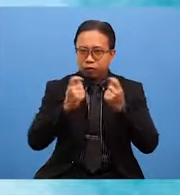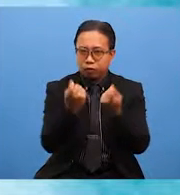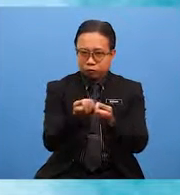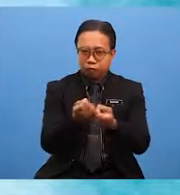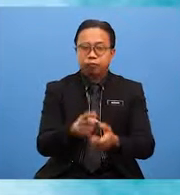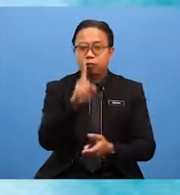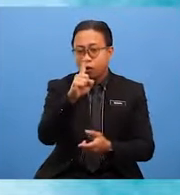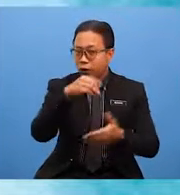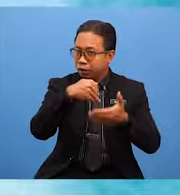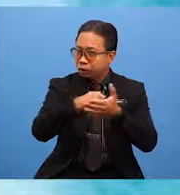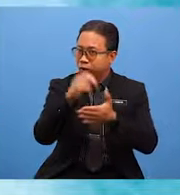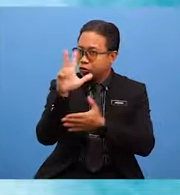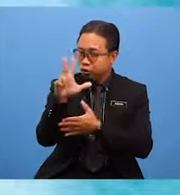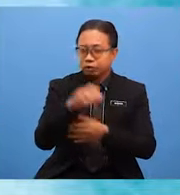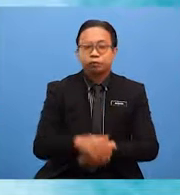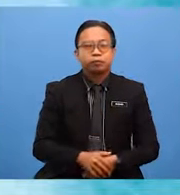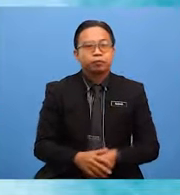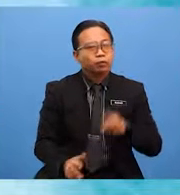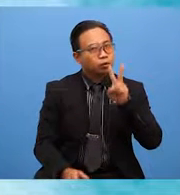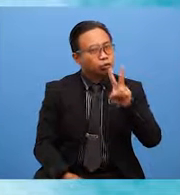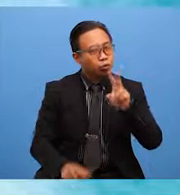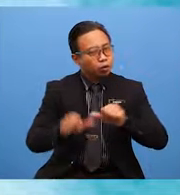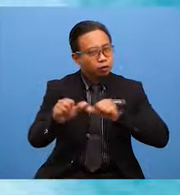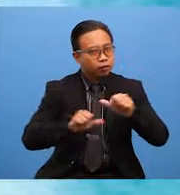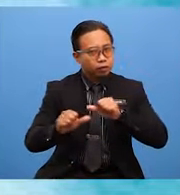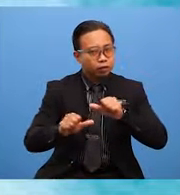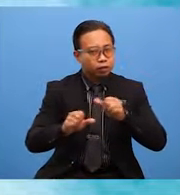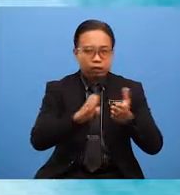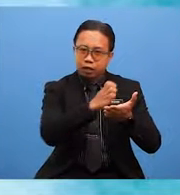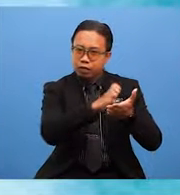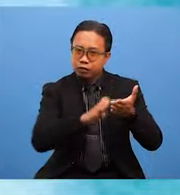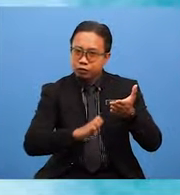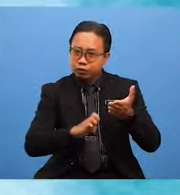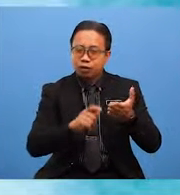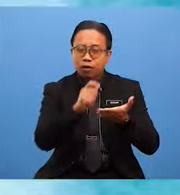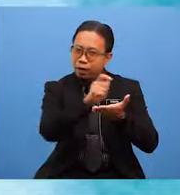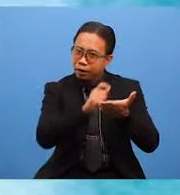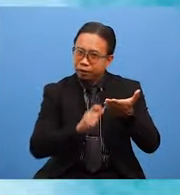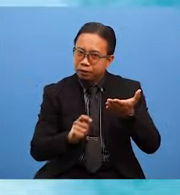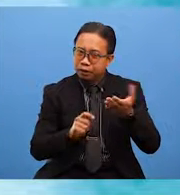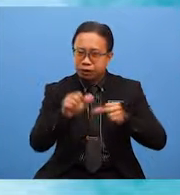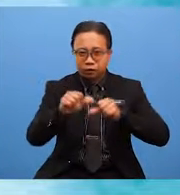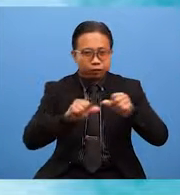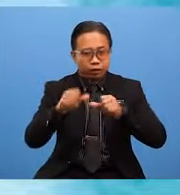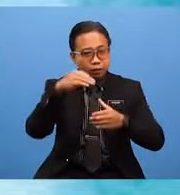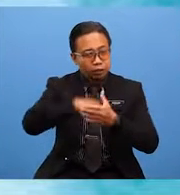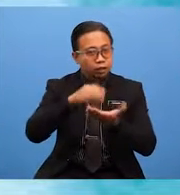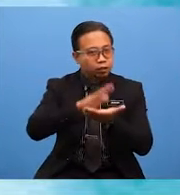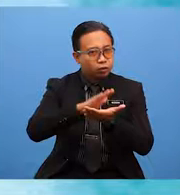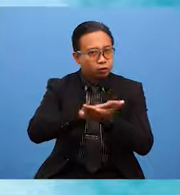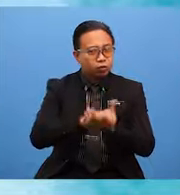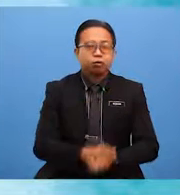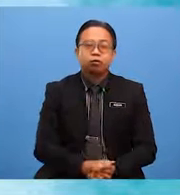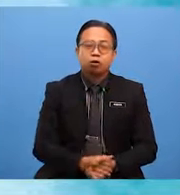For activity. activity. Second Assay writing competitions. Inter-school, inter